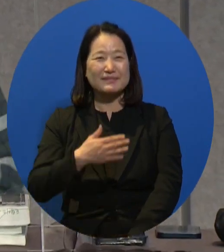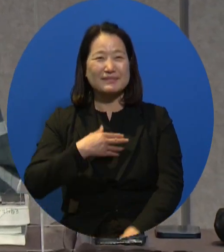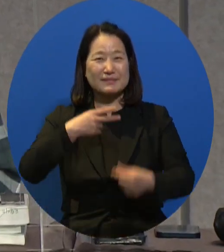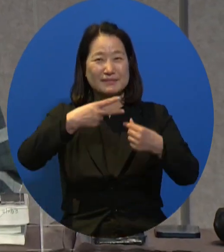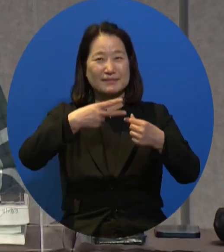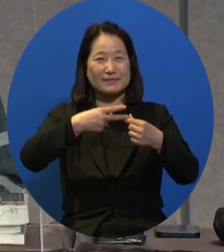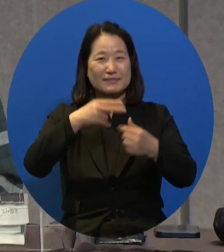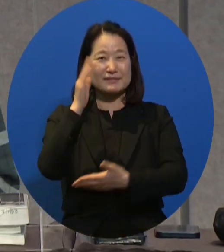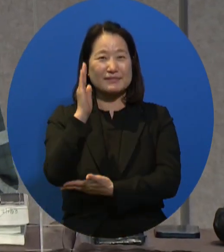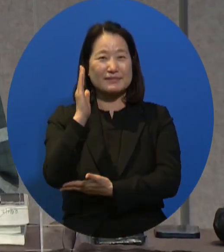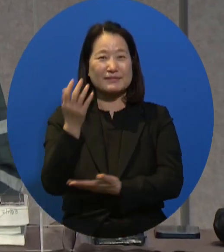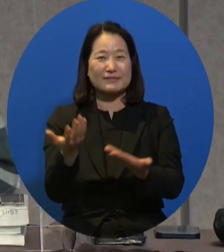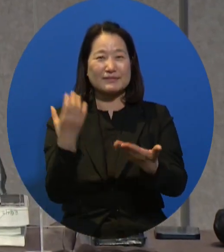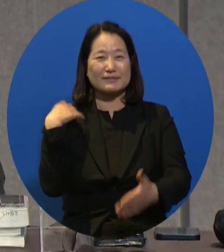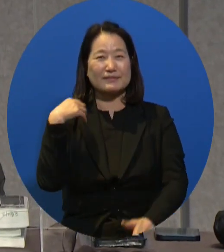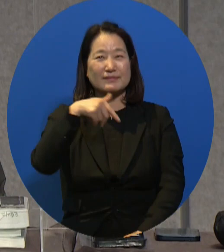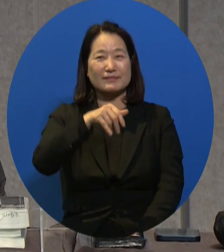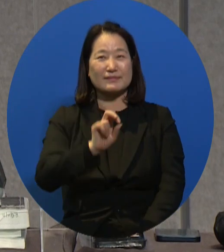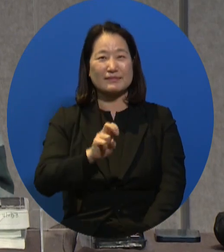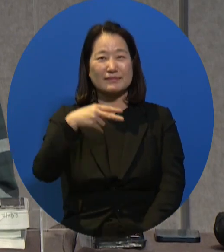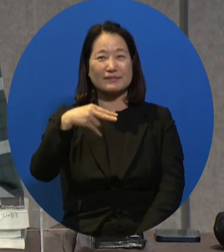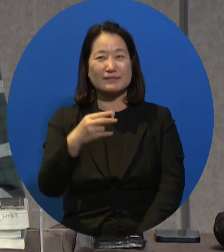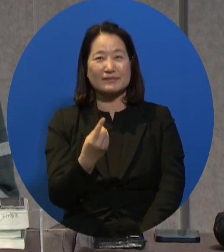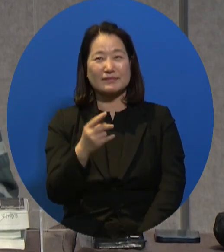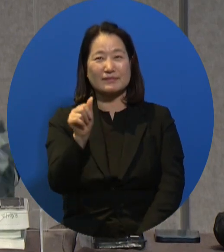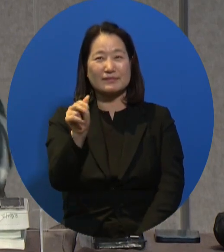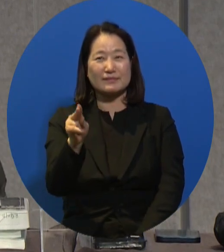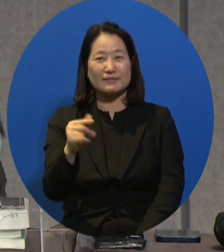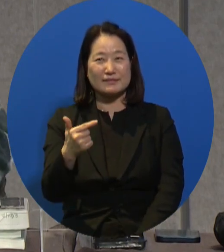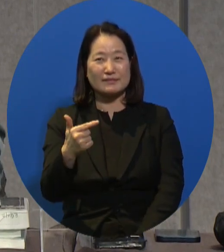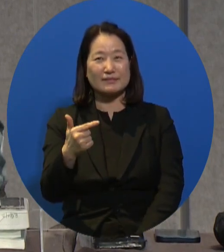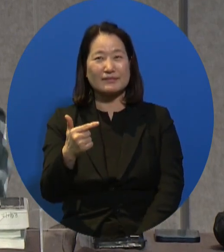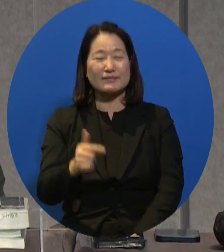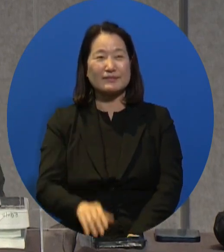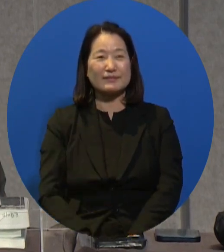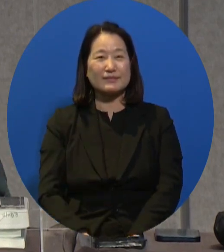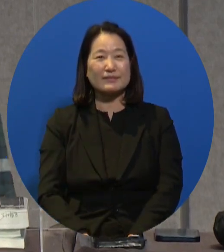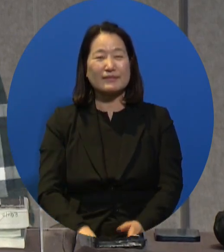Hello, I've been asked to give the second presentation. My name is Kim Do-hyun.